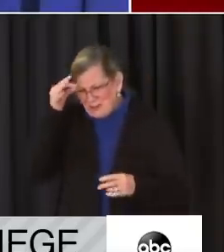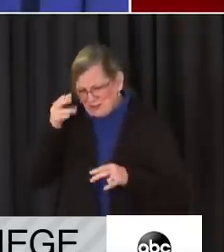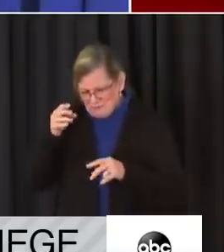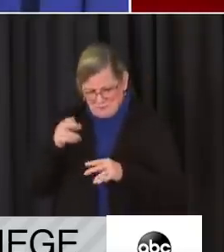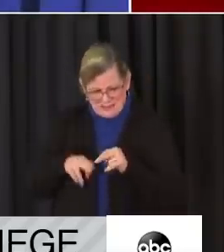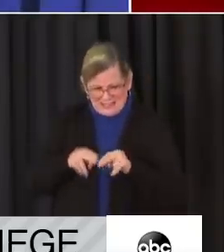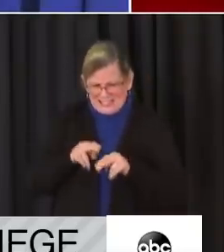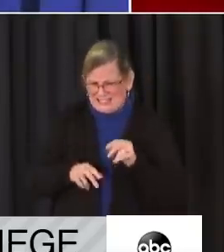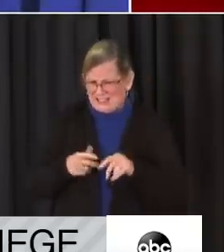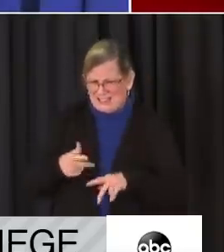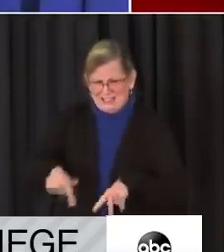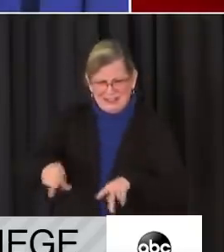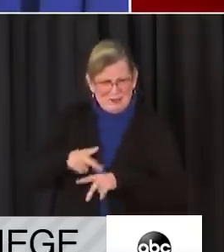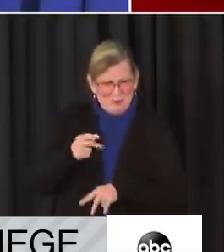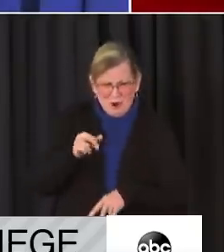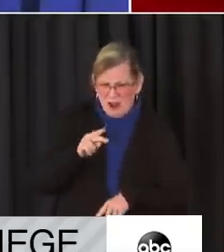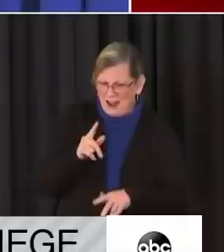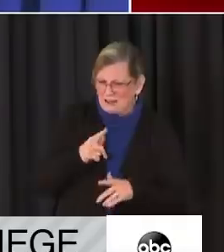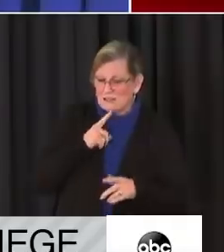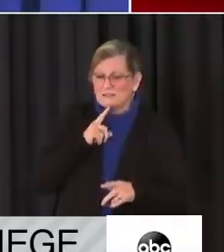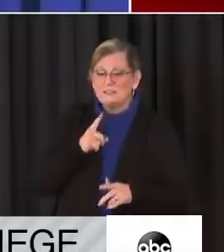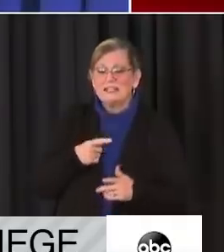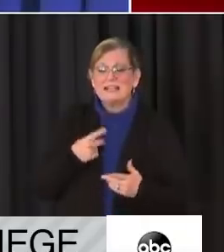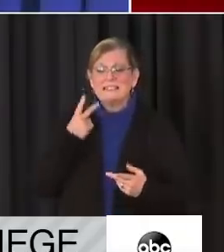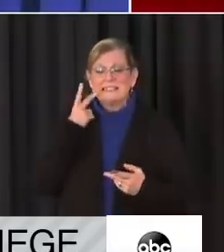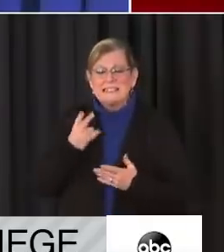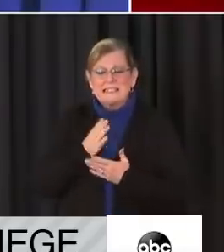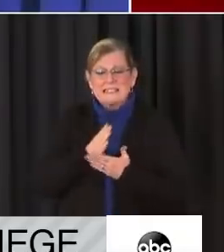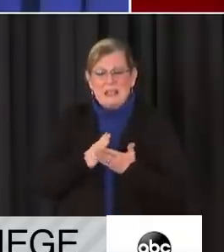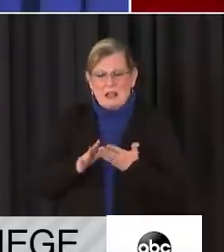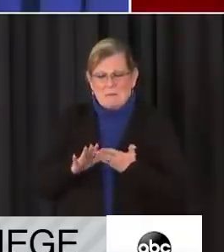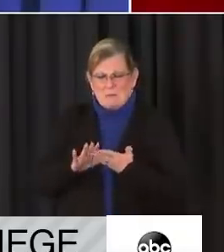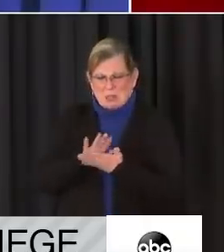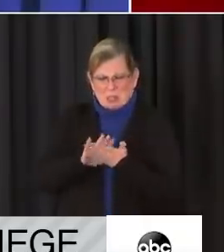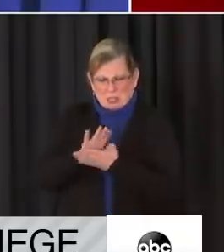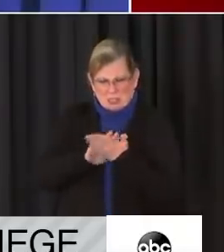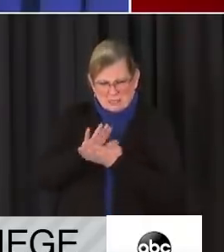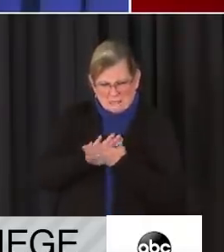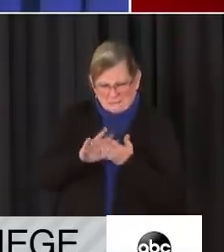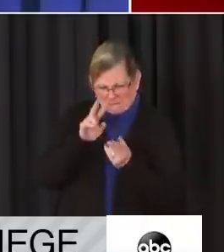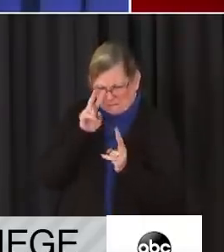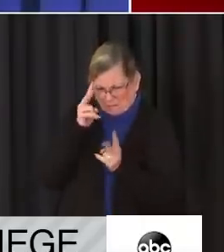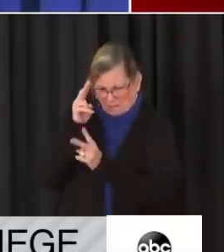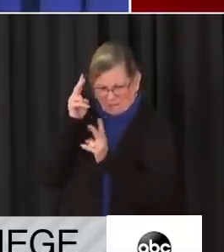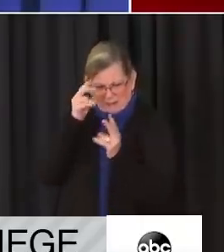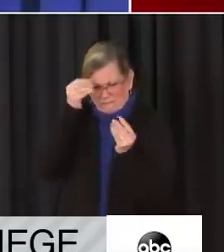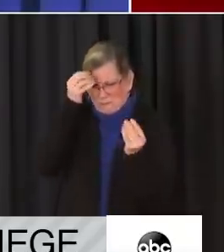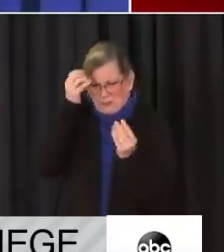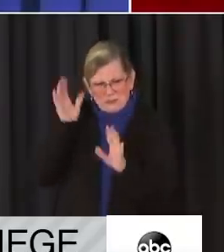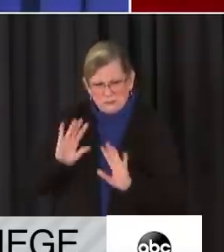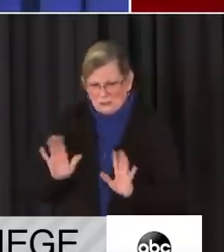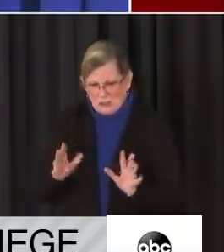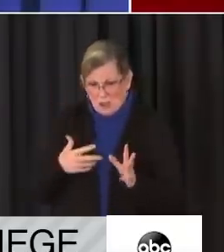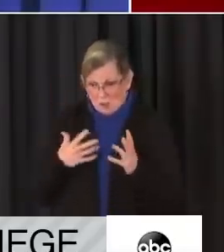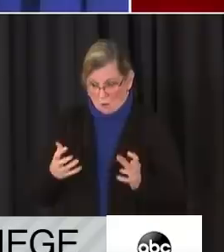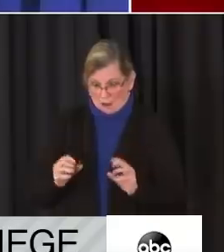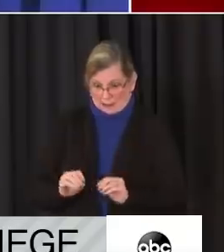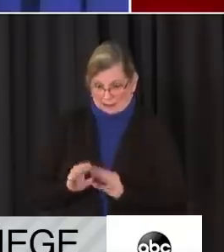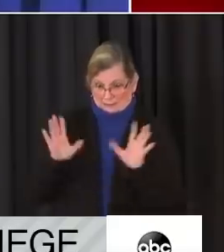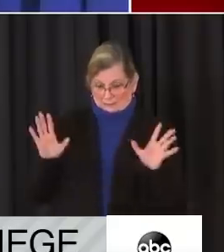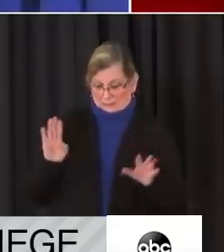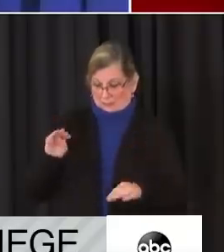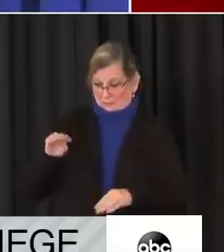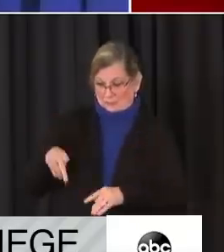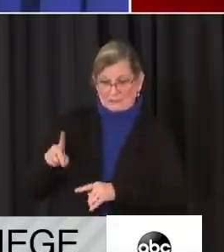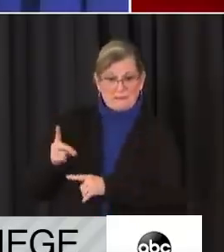park lands. But I have seen some misinformation out there that I would like to clear up. MPD's responsibility